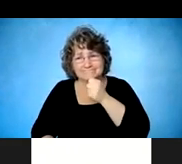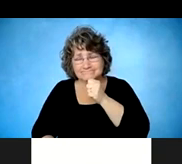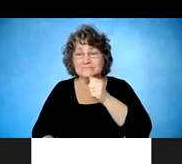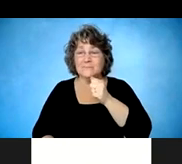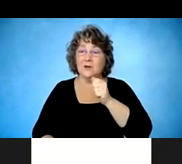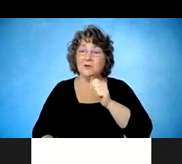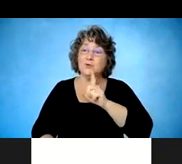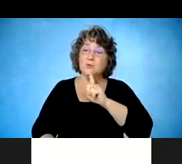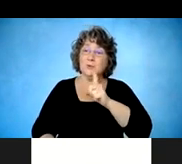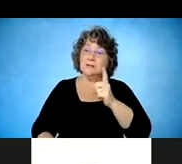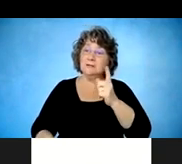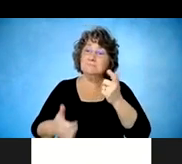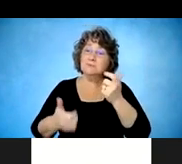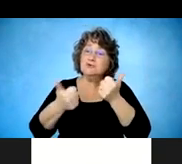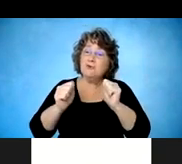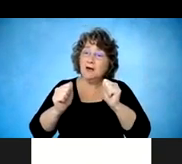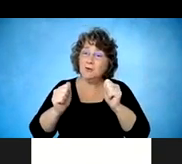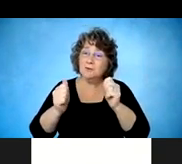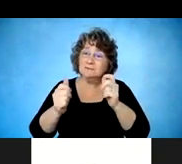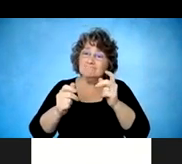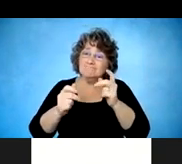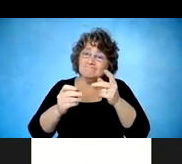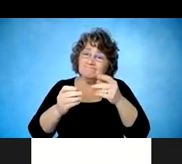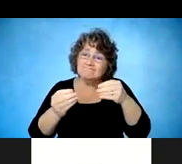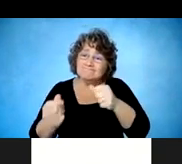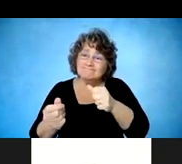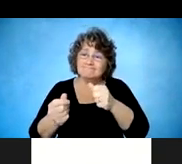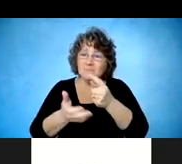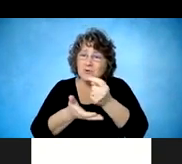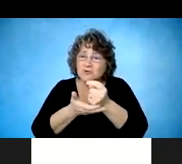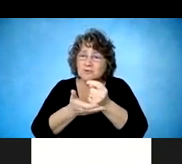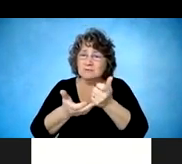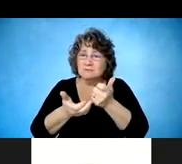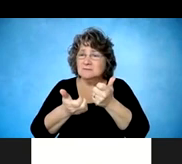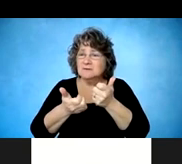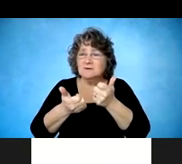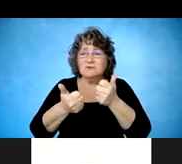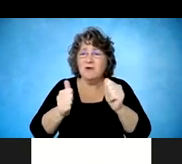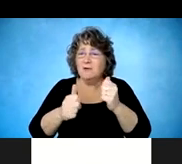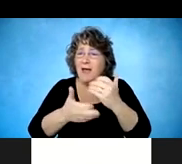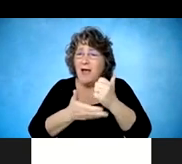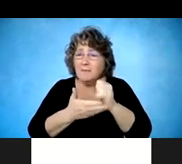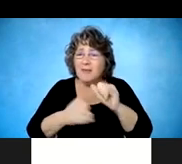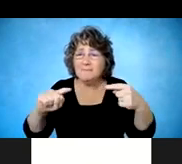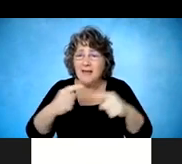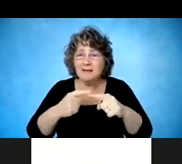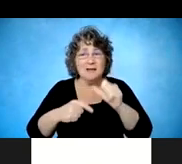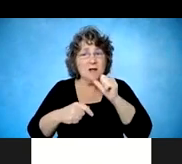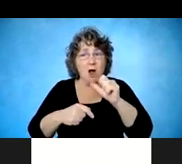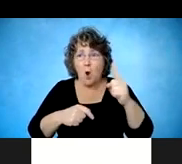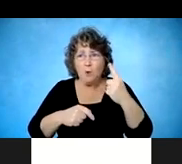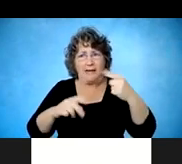to try to treat these pains, and it's not just sharp pain, it's tingling pain, it's numbness pain. Think of